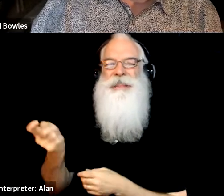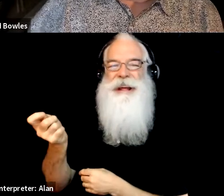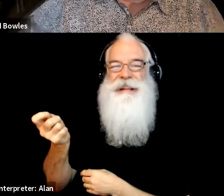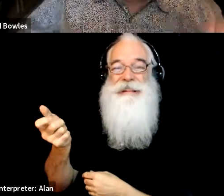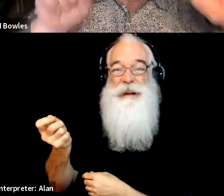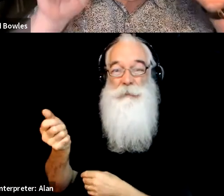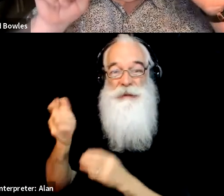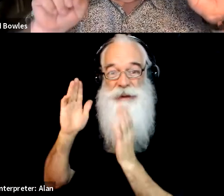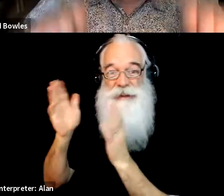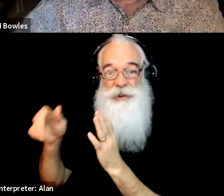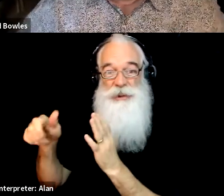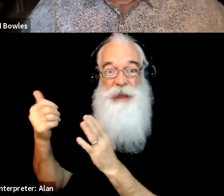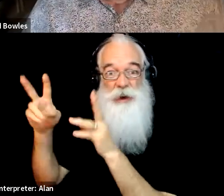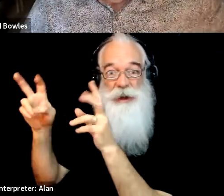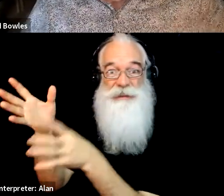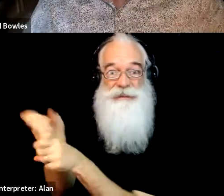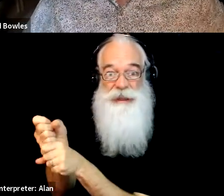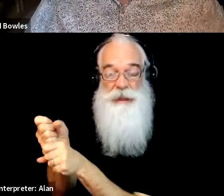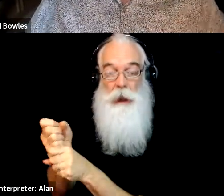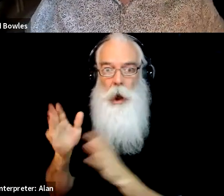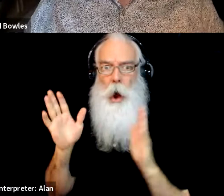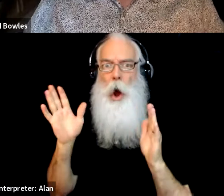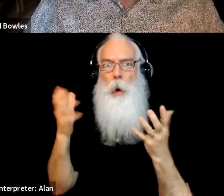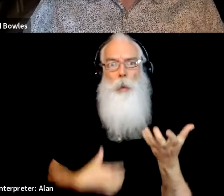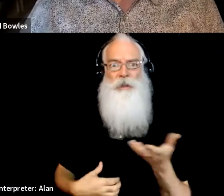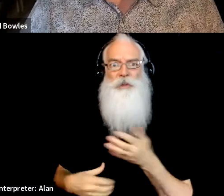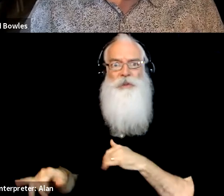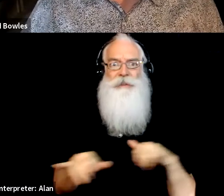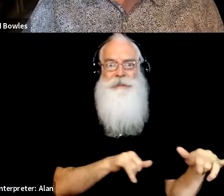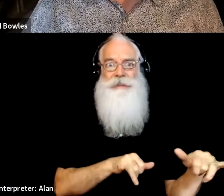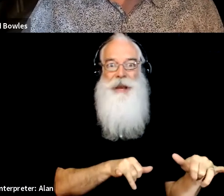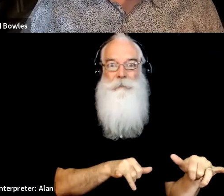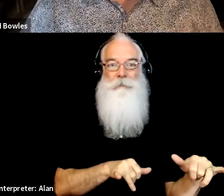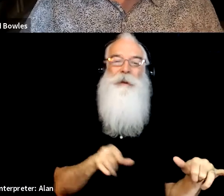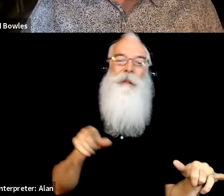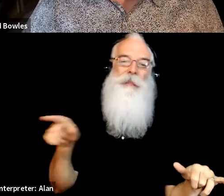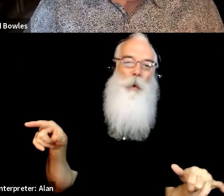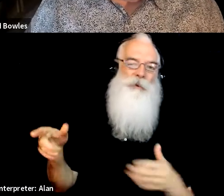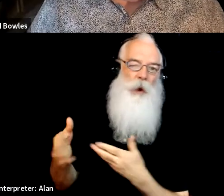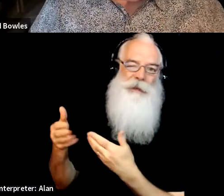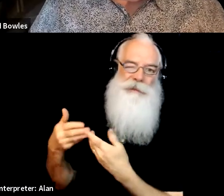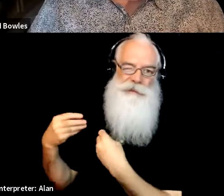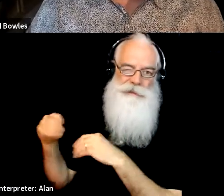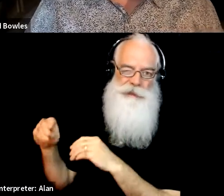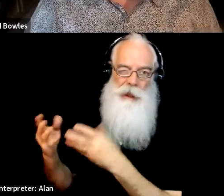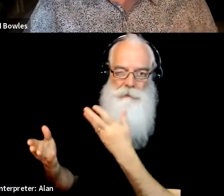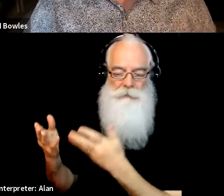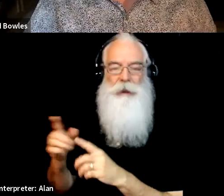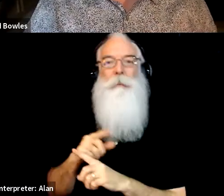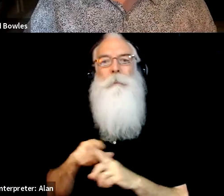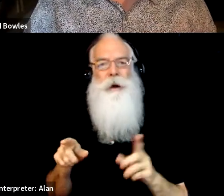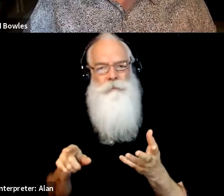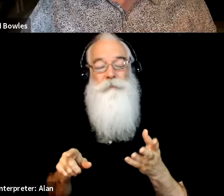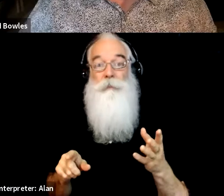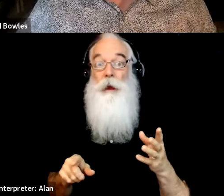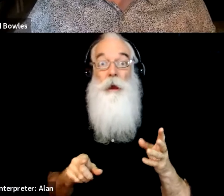titles, the ones that they know will sell more easily, and the thing is that, uh, our books, who, the people that love